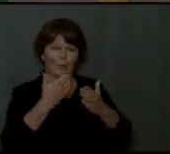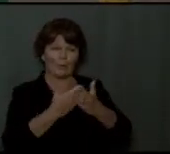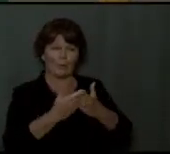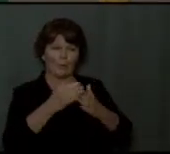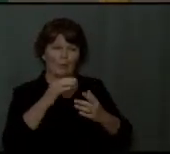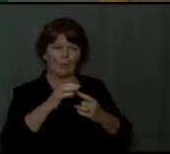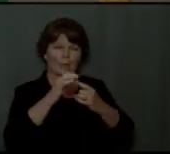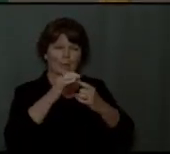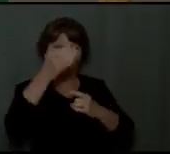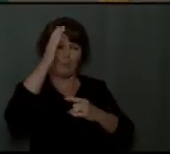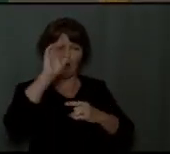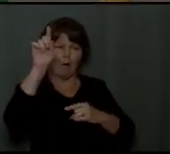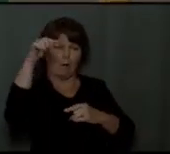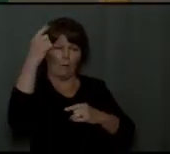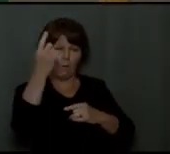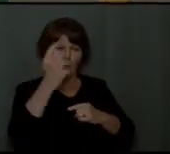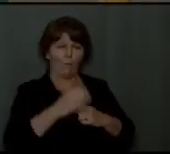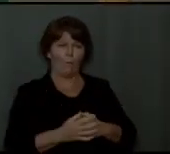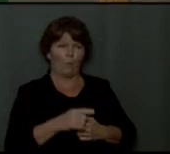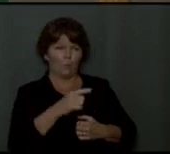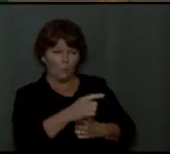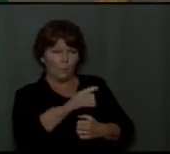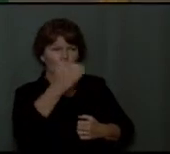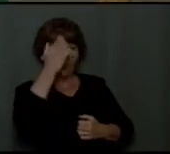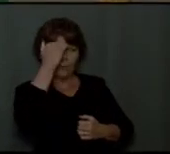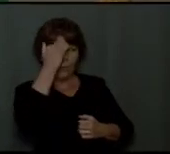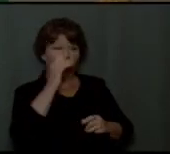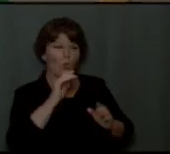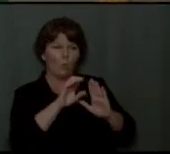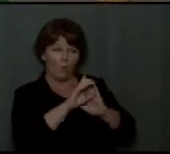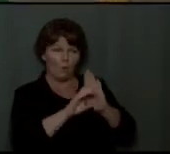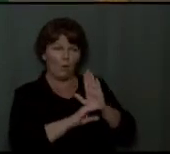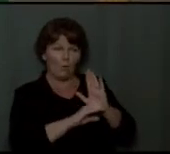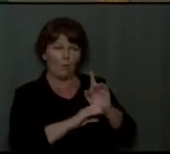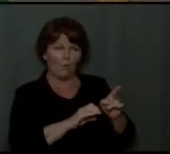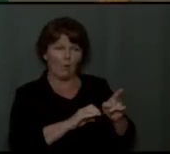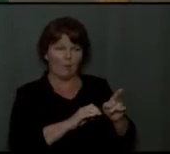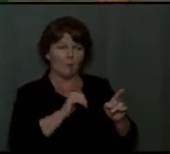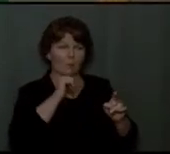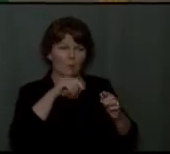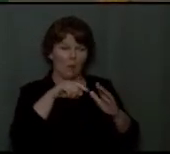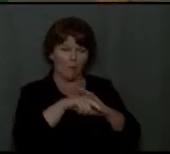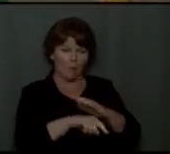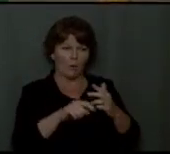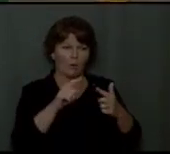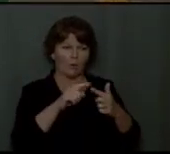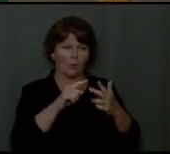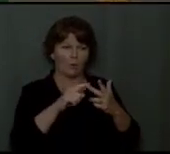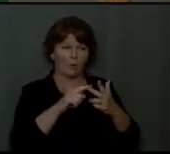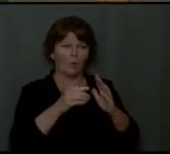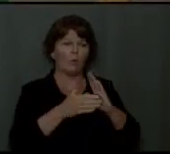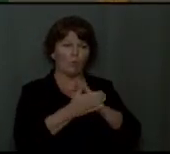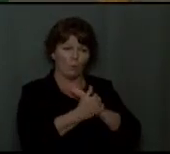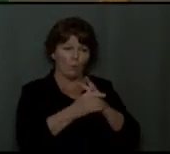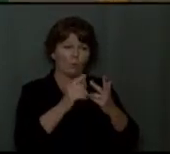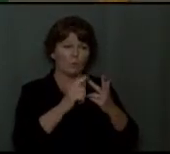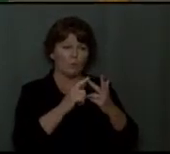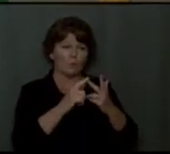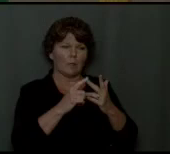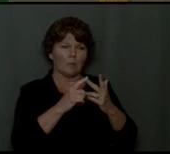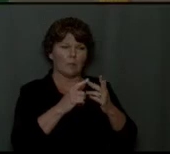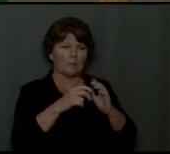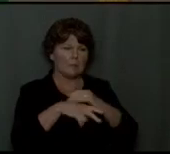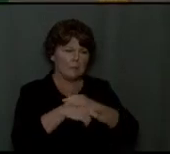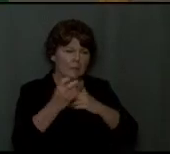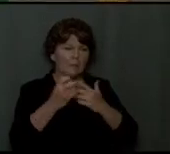God alone. You know the commandments. Do not murder. Do not commit adultery. Do not